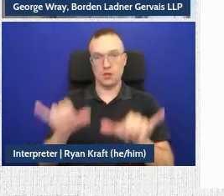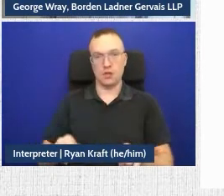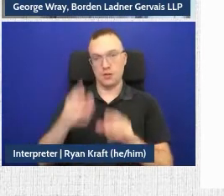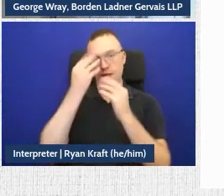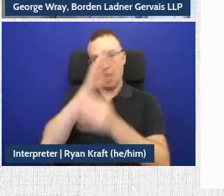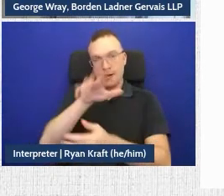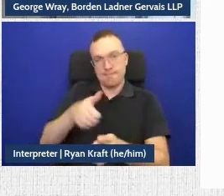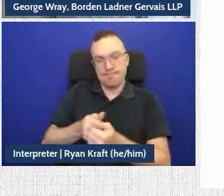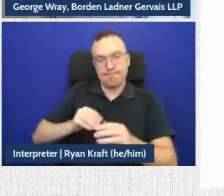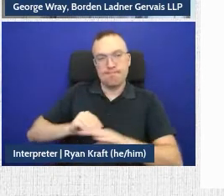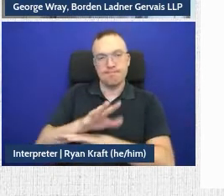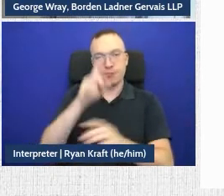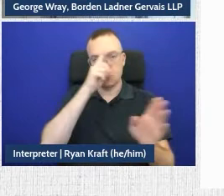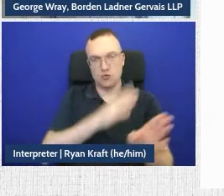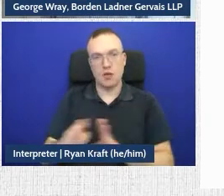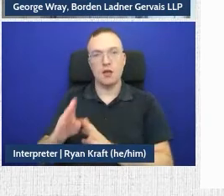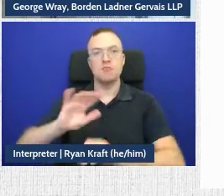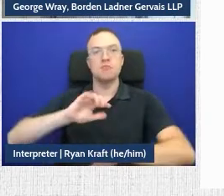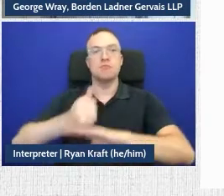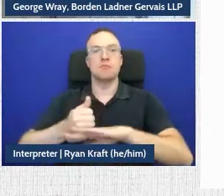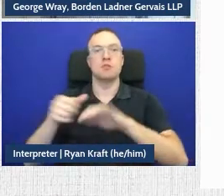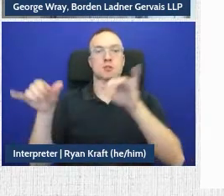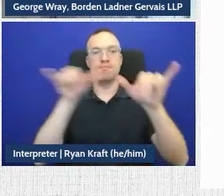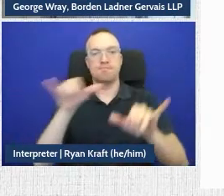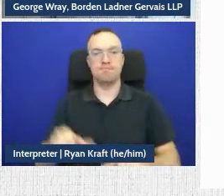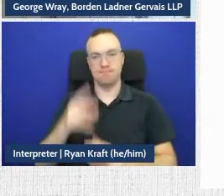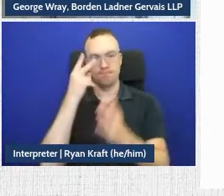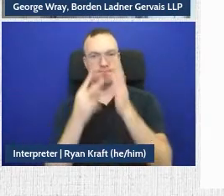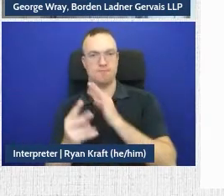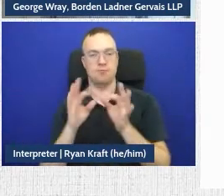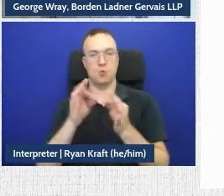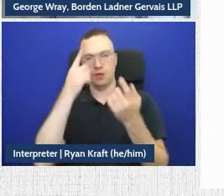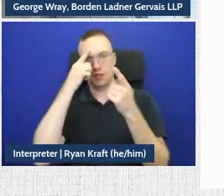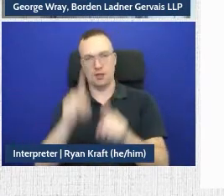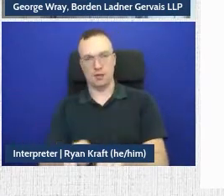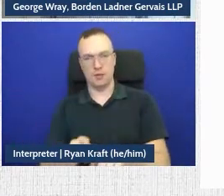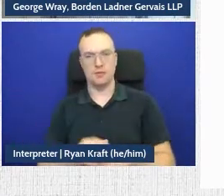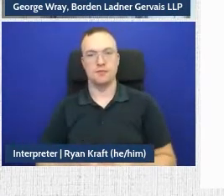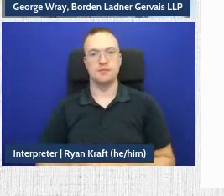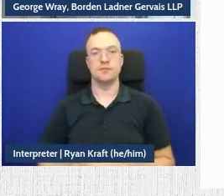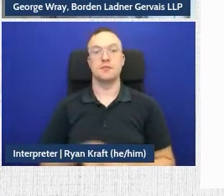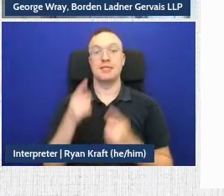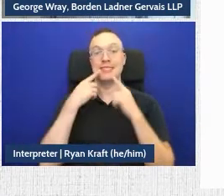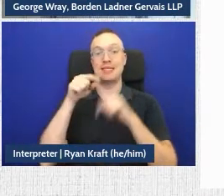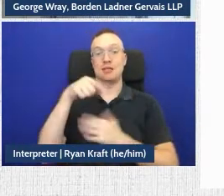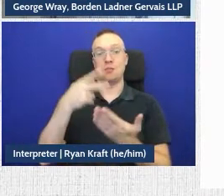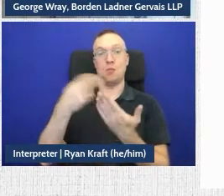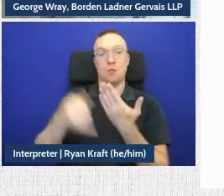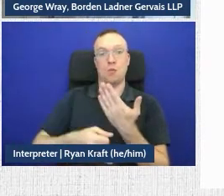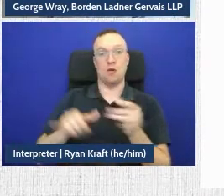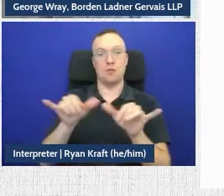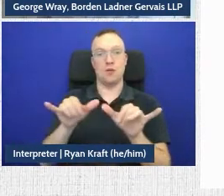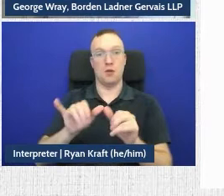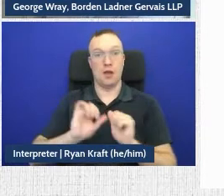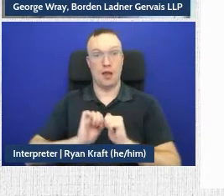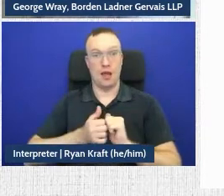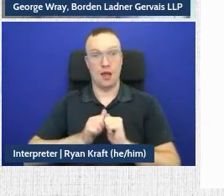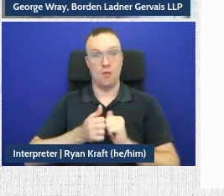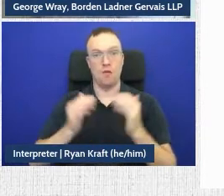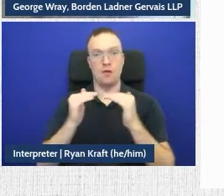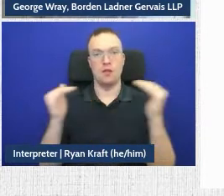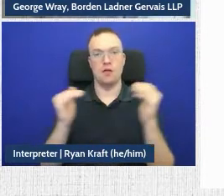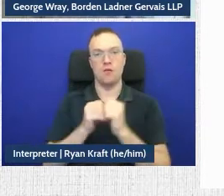that will improve the consistency and predictability of settlements. So the success of this project will be measured by the level of